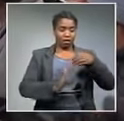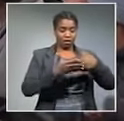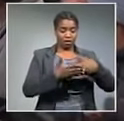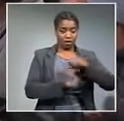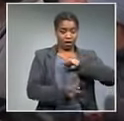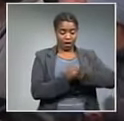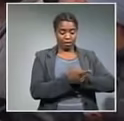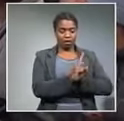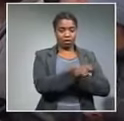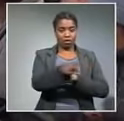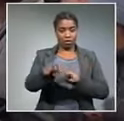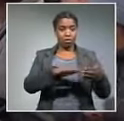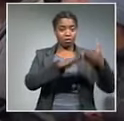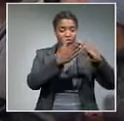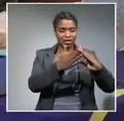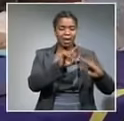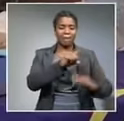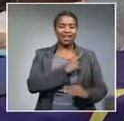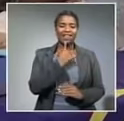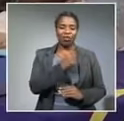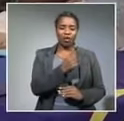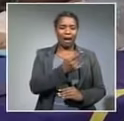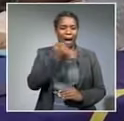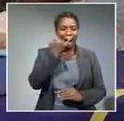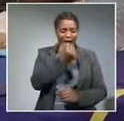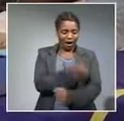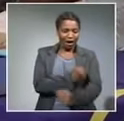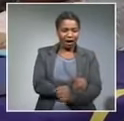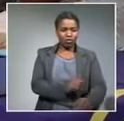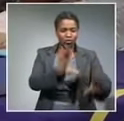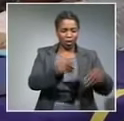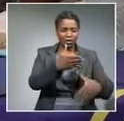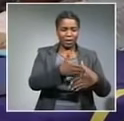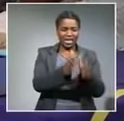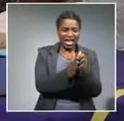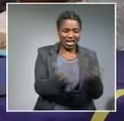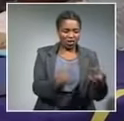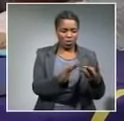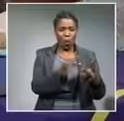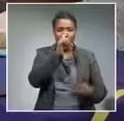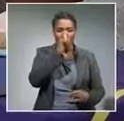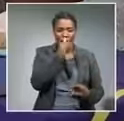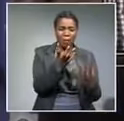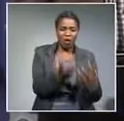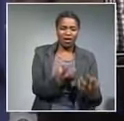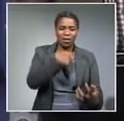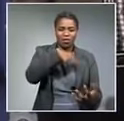in several communities calling for an end to gang violence unemployment crime and poverty